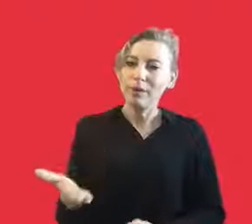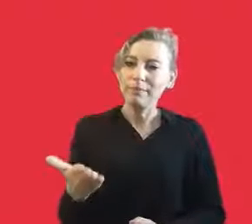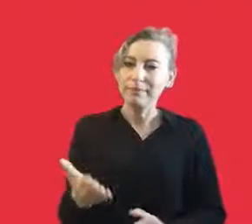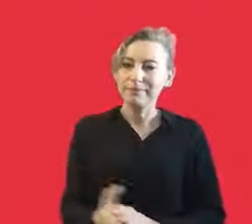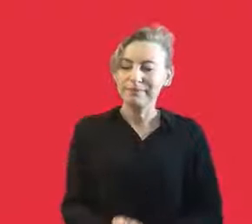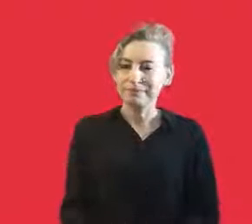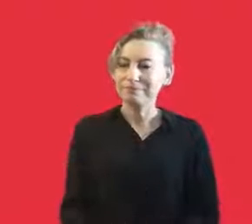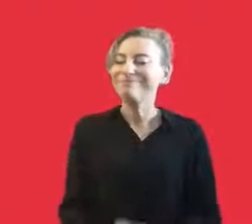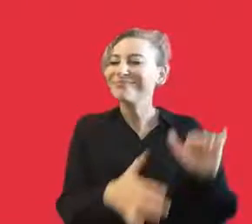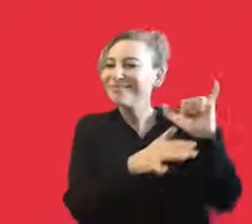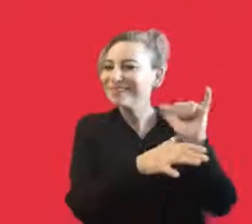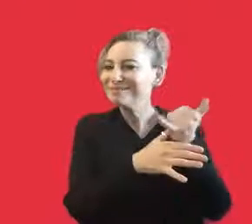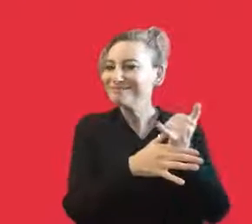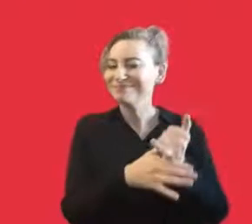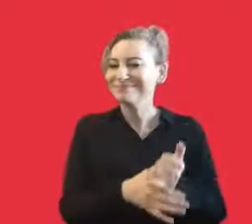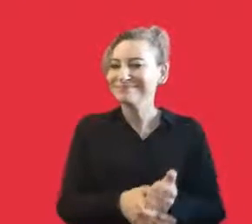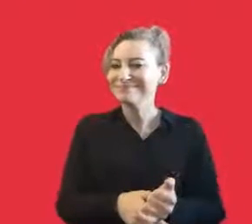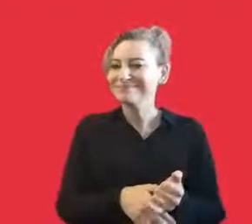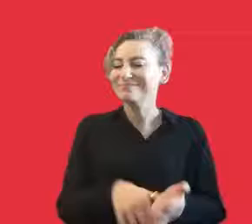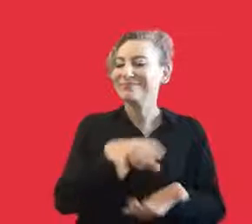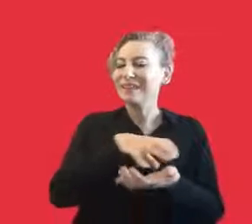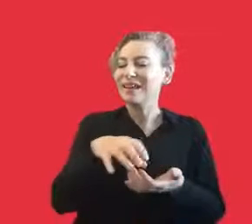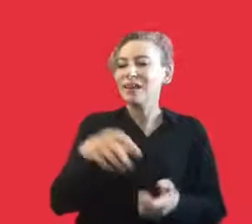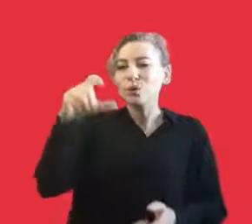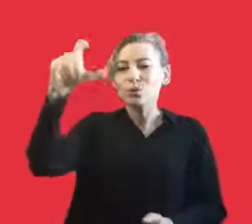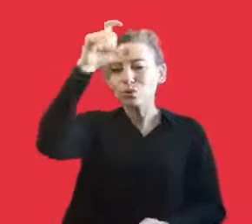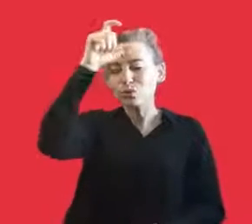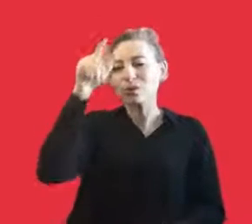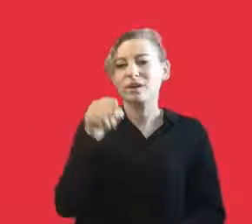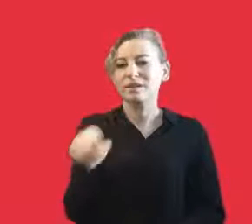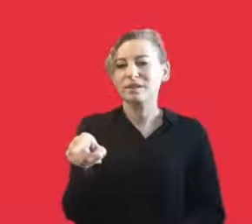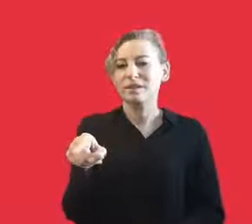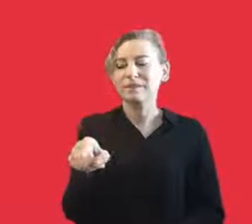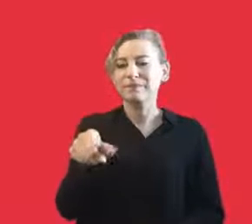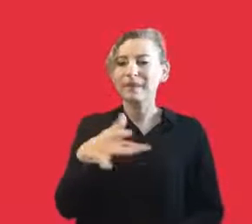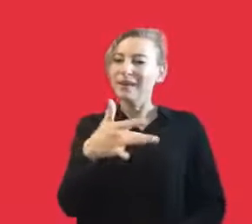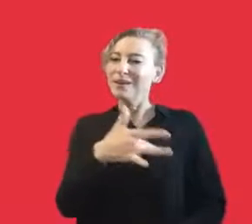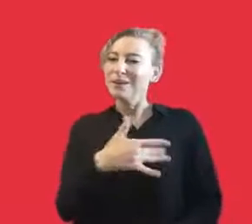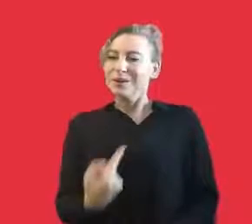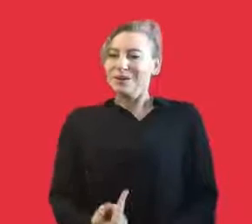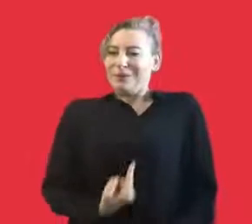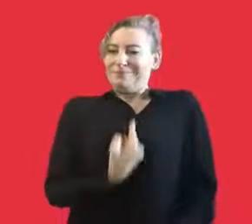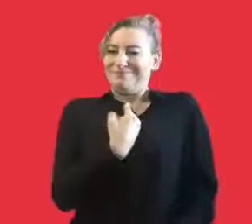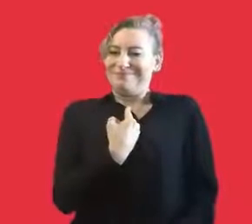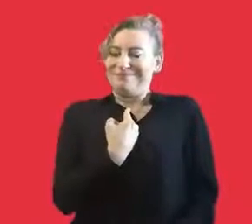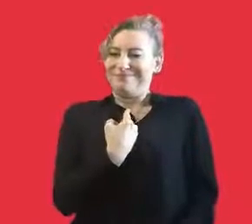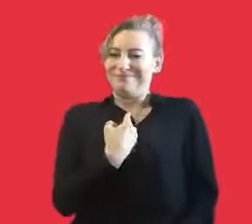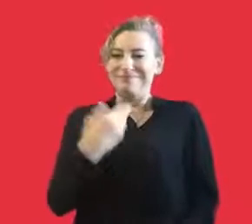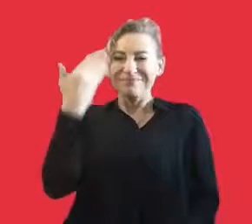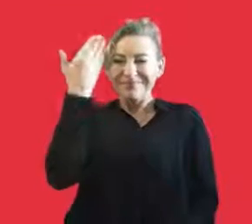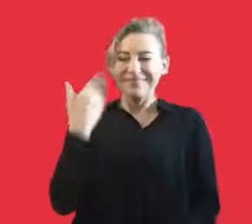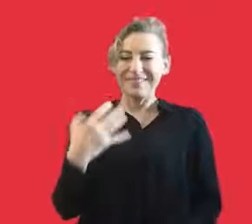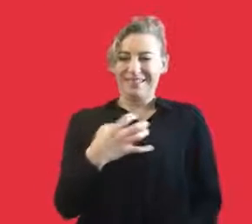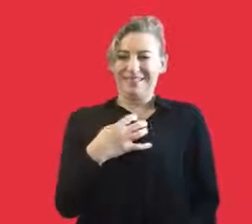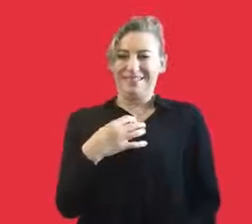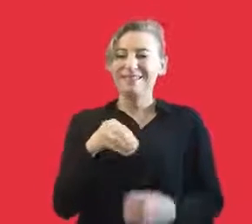arts and volunteerism are quite important from this perspective. Especially in Turkey, in the field of arts, that volunteerism